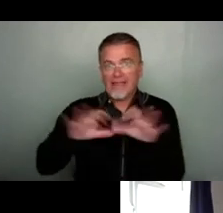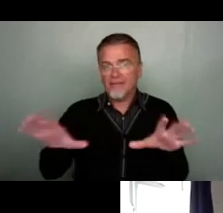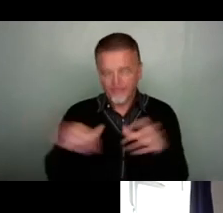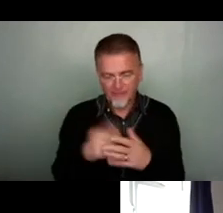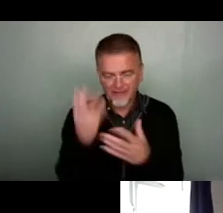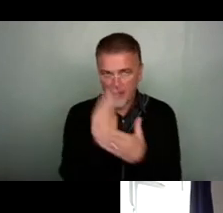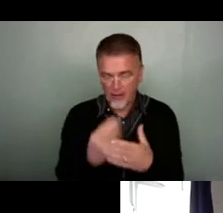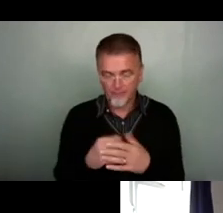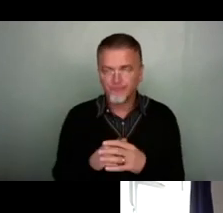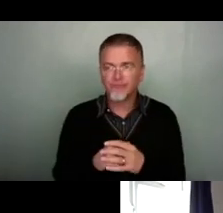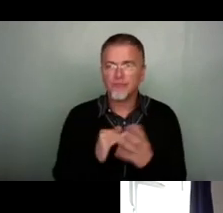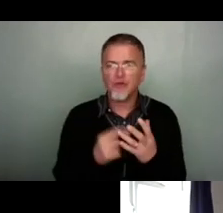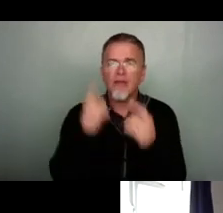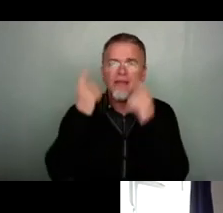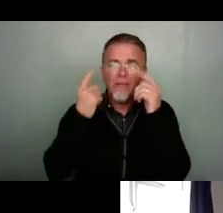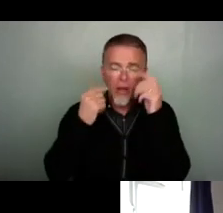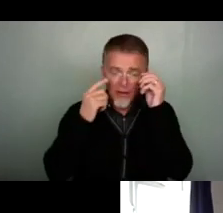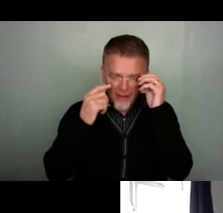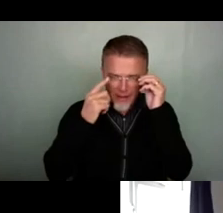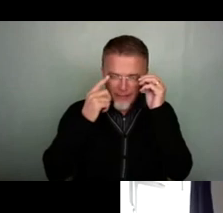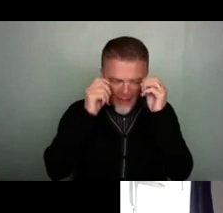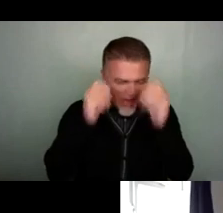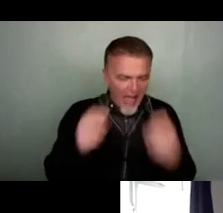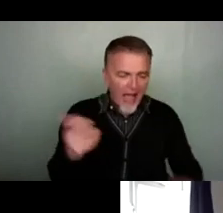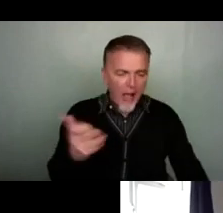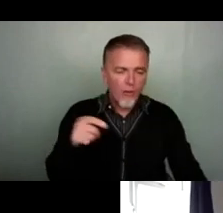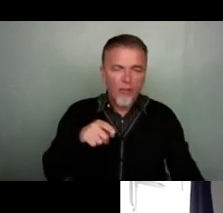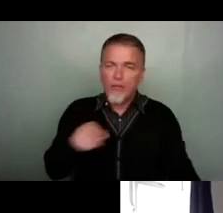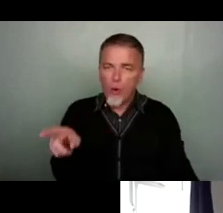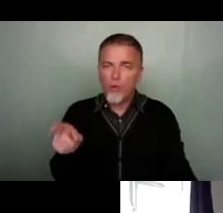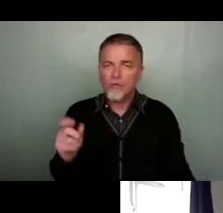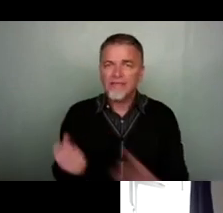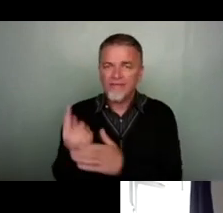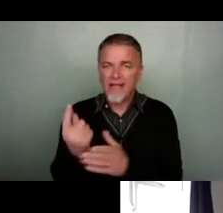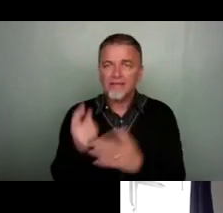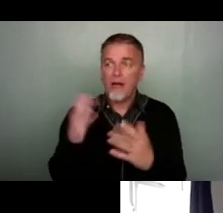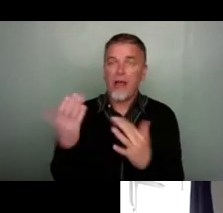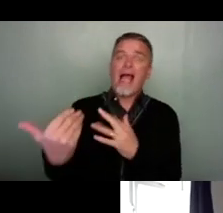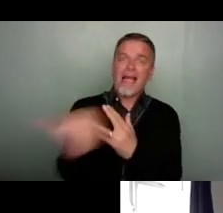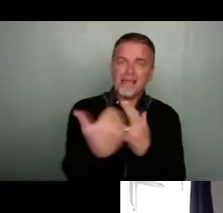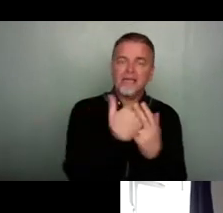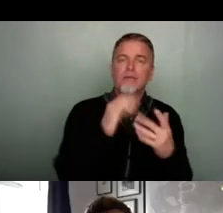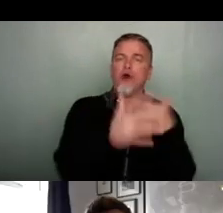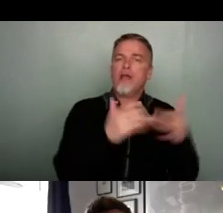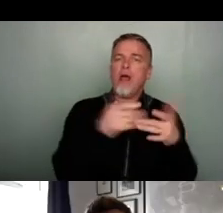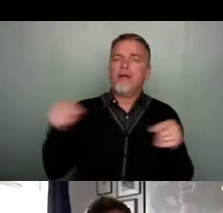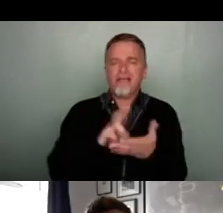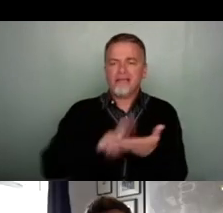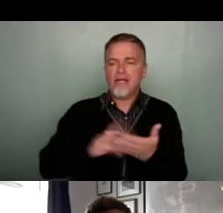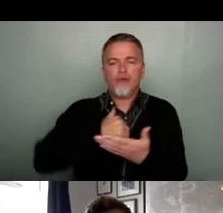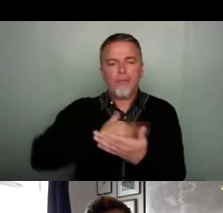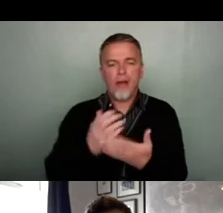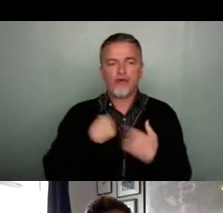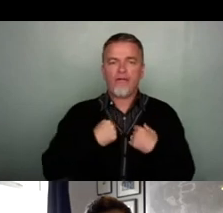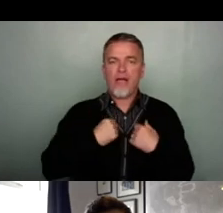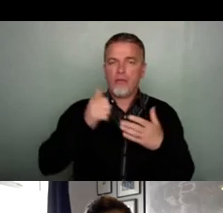thinking about how those events are accessible online is a, is a natural part of the curatorial program, neither